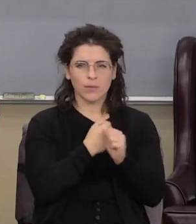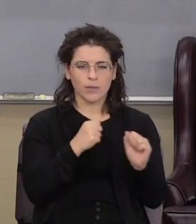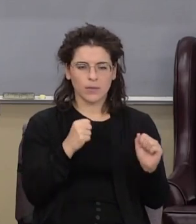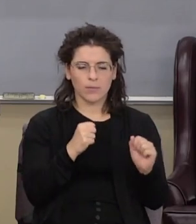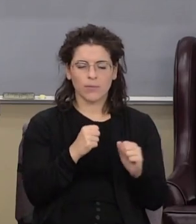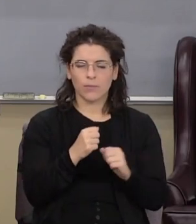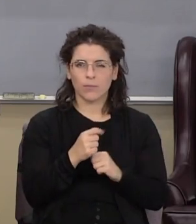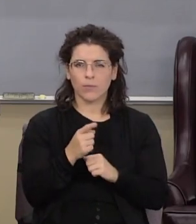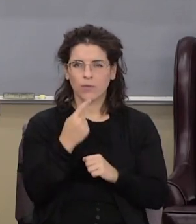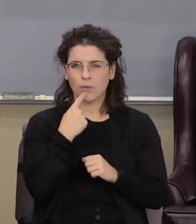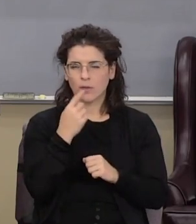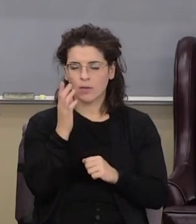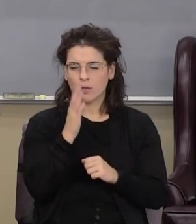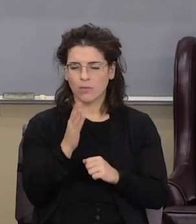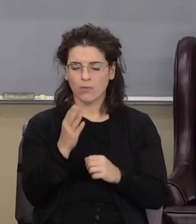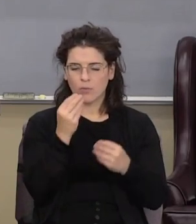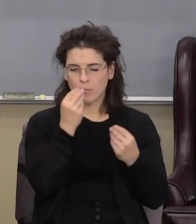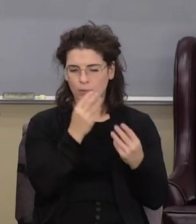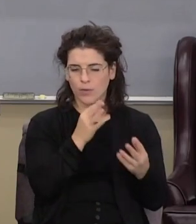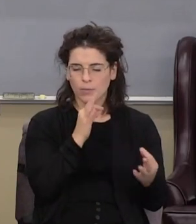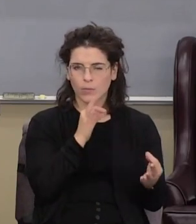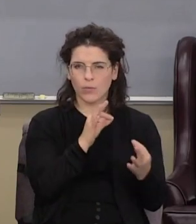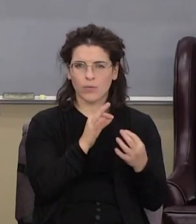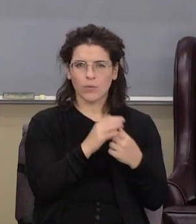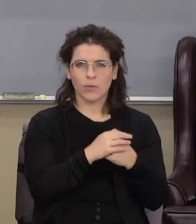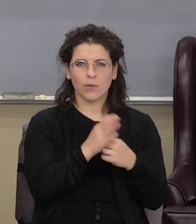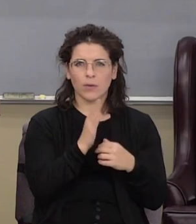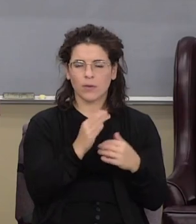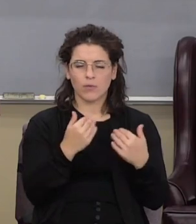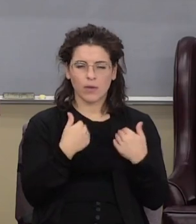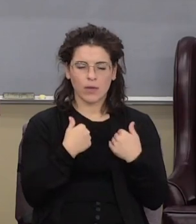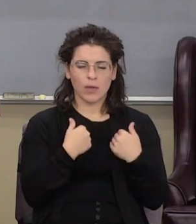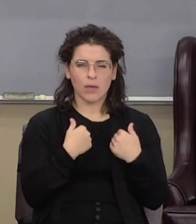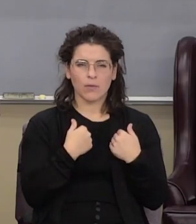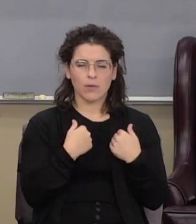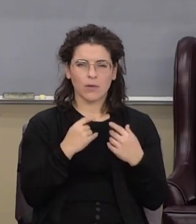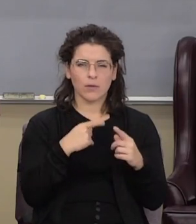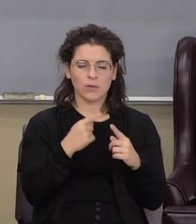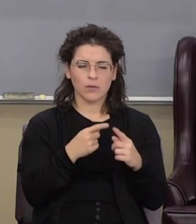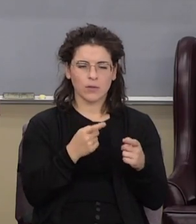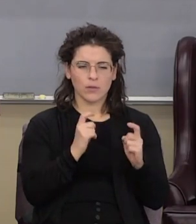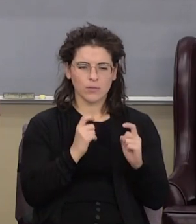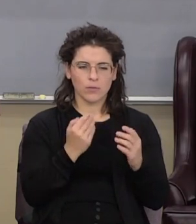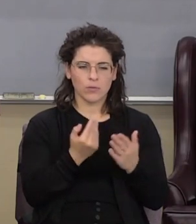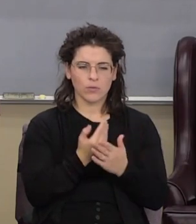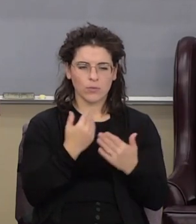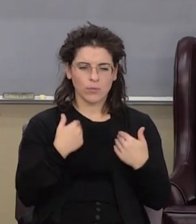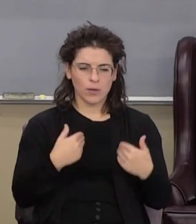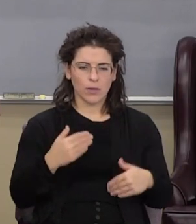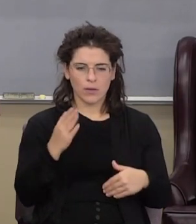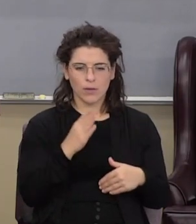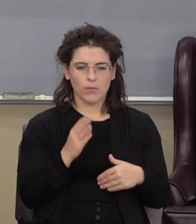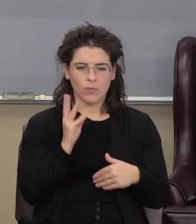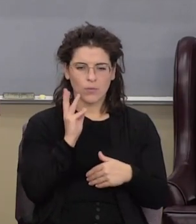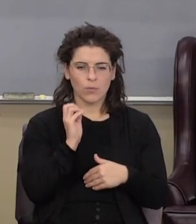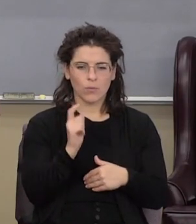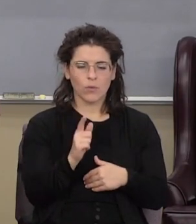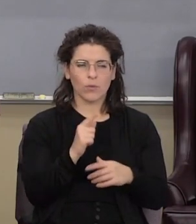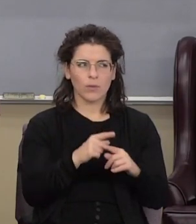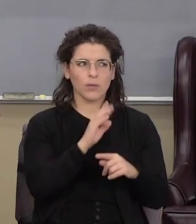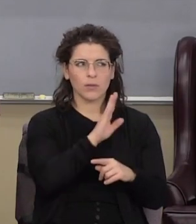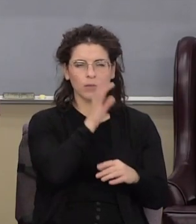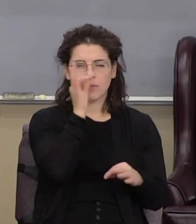you'll say I never would obey him perfectly I never have and until he gives me a new body I never will but it's his